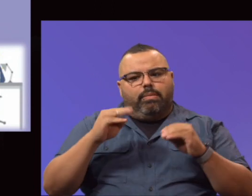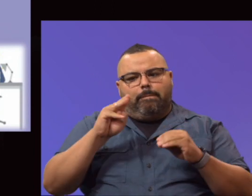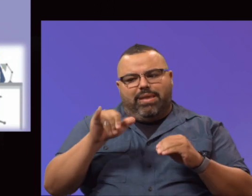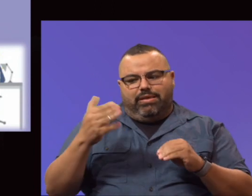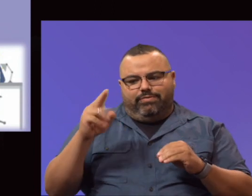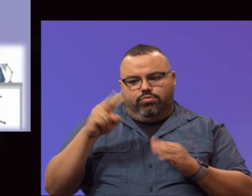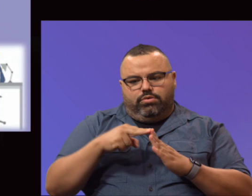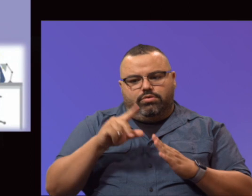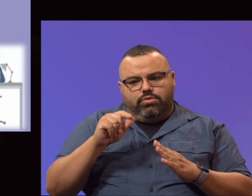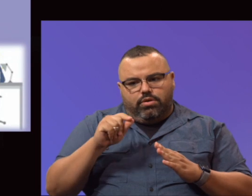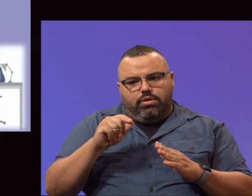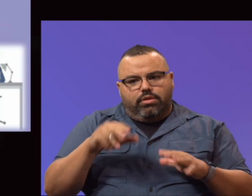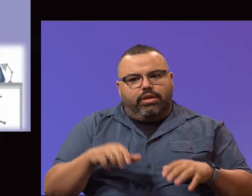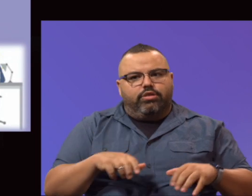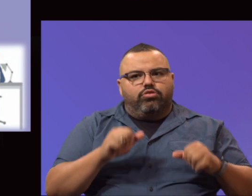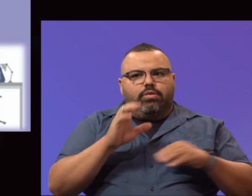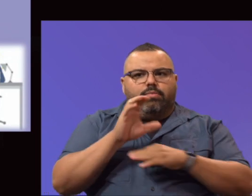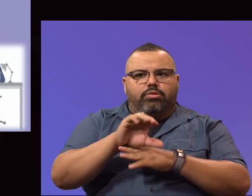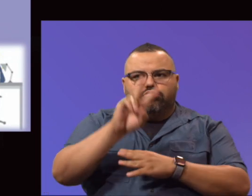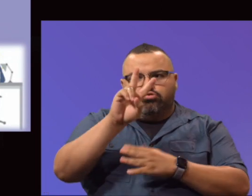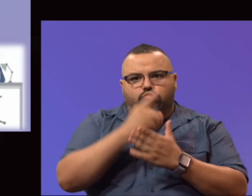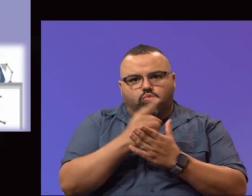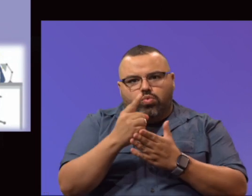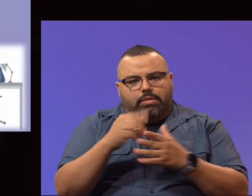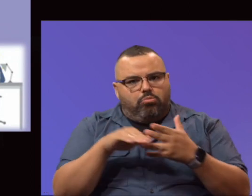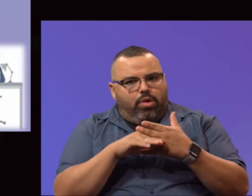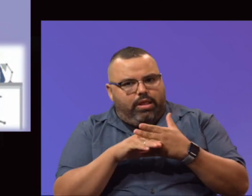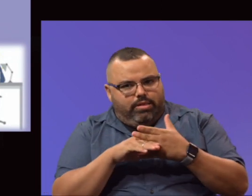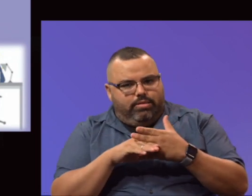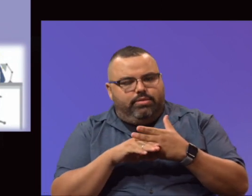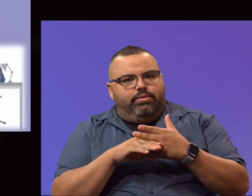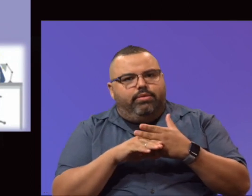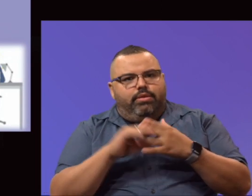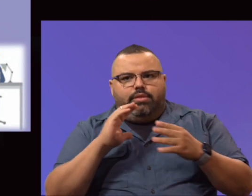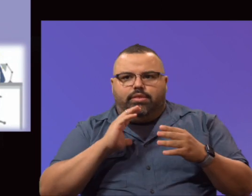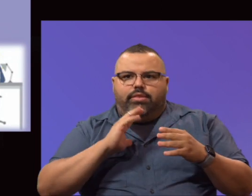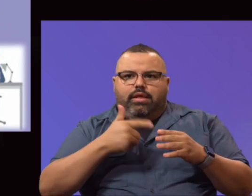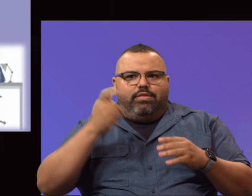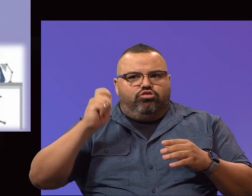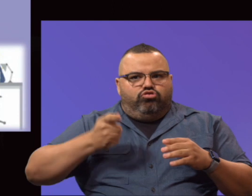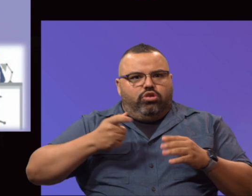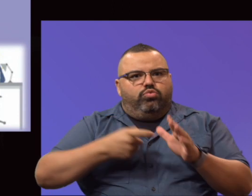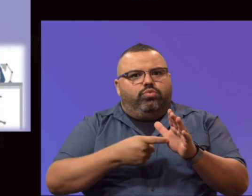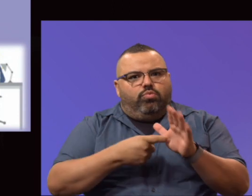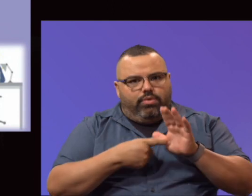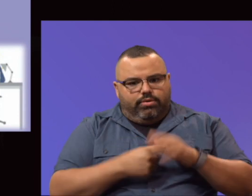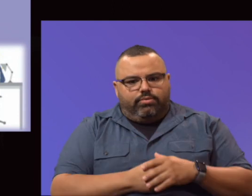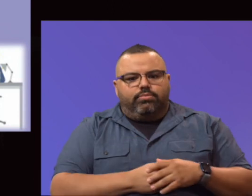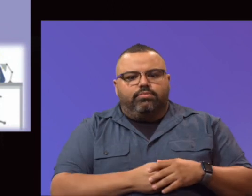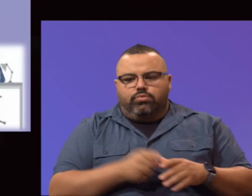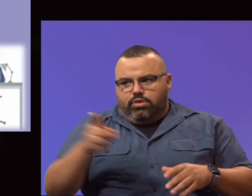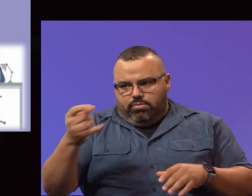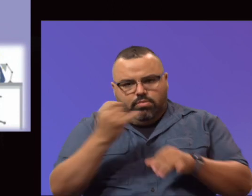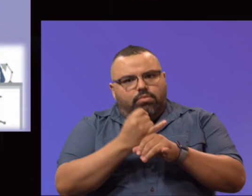2020. They only took the mandatory two-week break that our county judge required. So they've